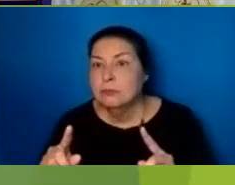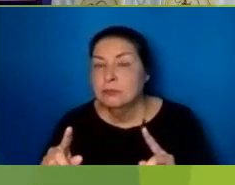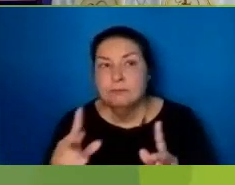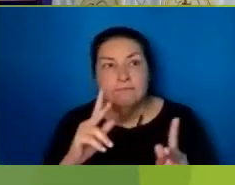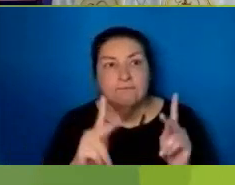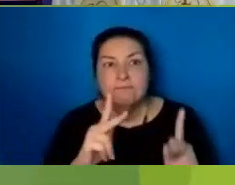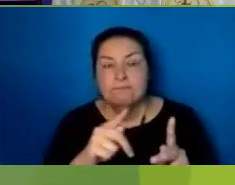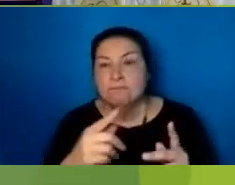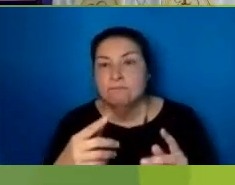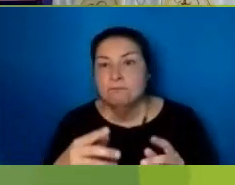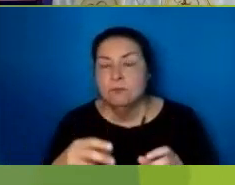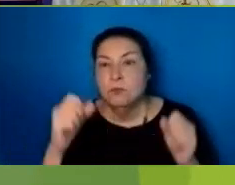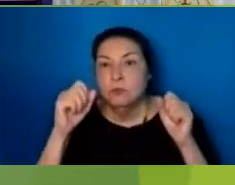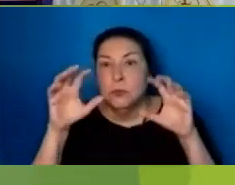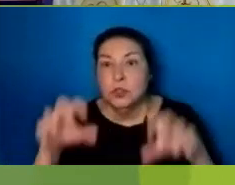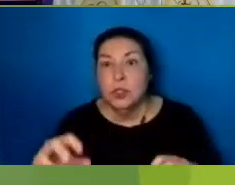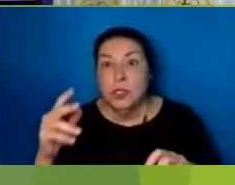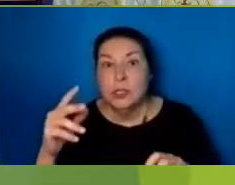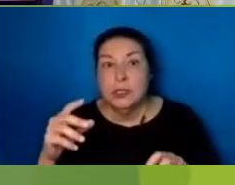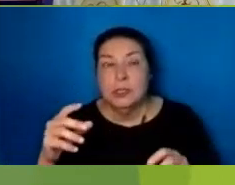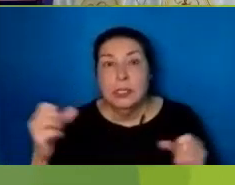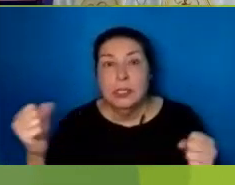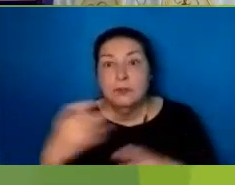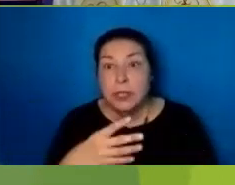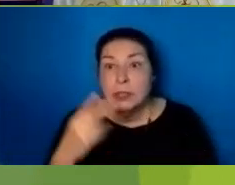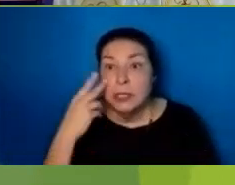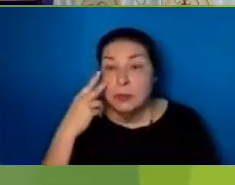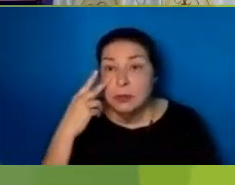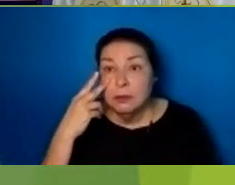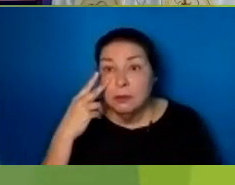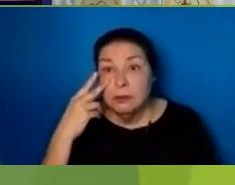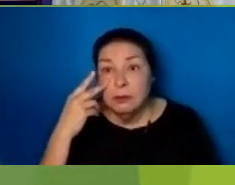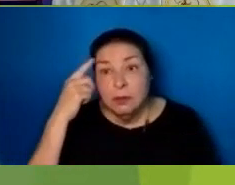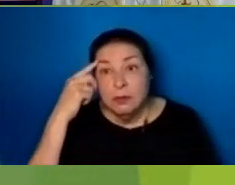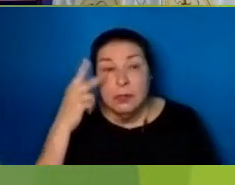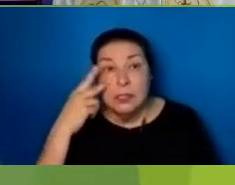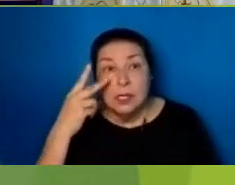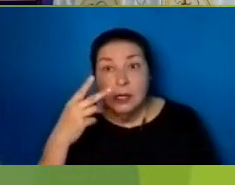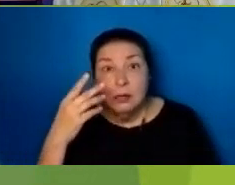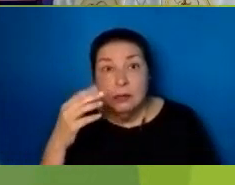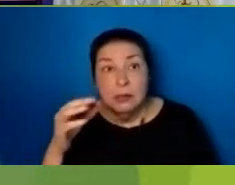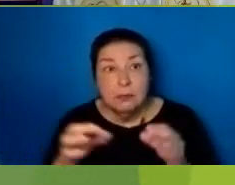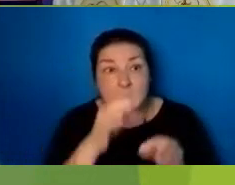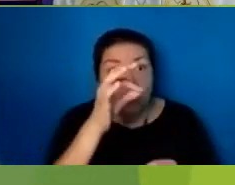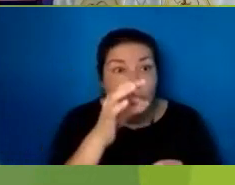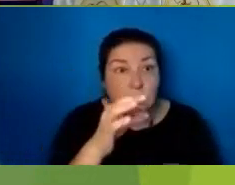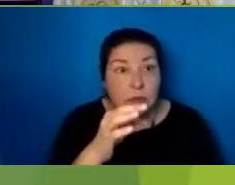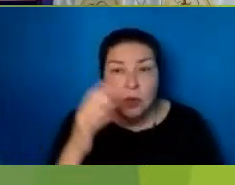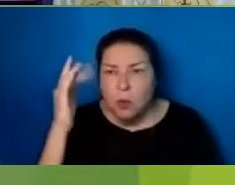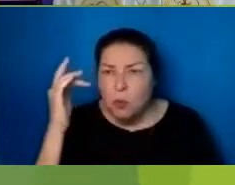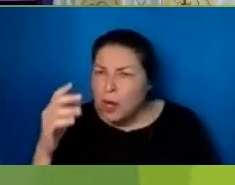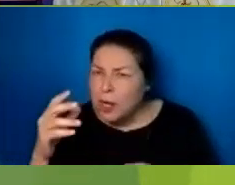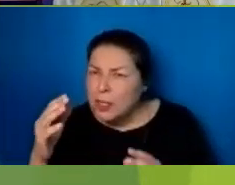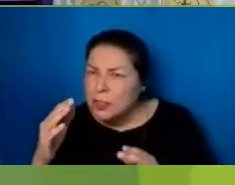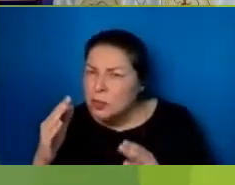And frightened And thought they saw a spirit And he said to them Why are you troubled? And why do you doubt Doubts arise